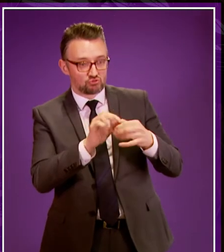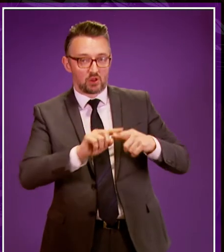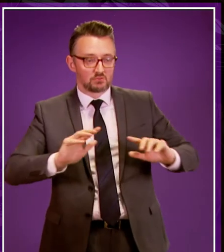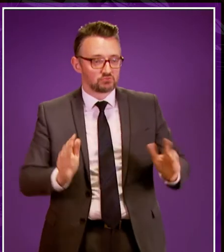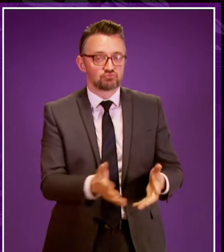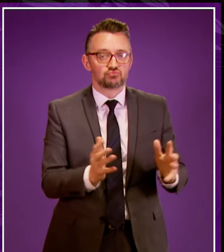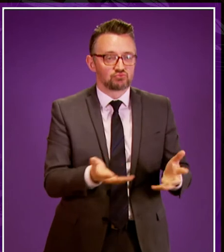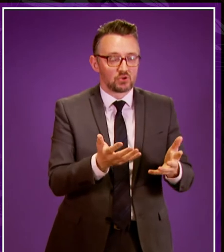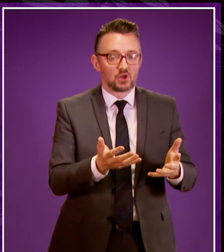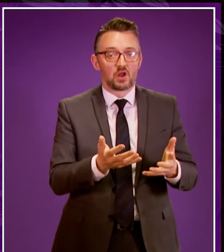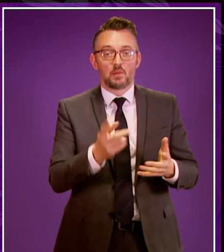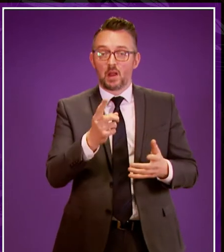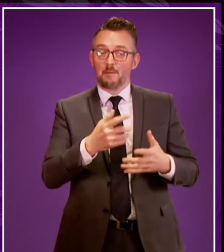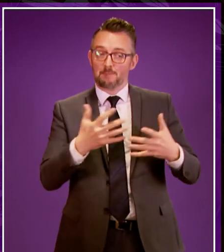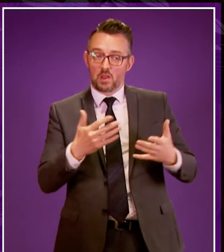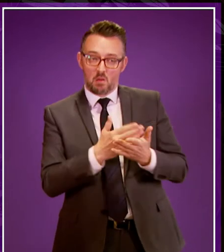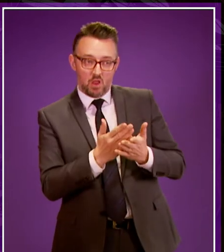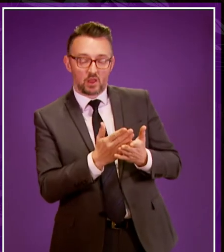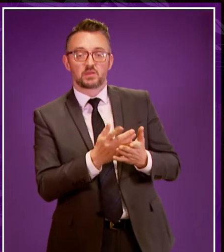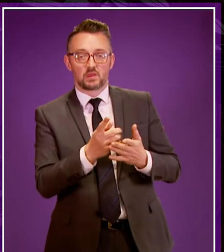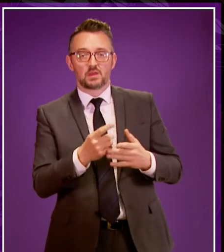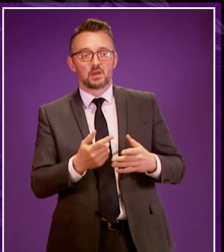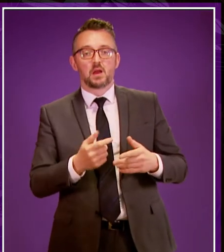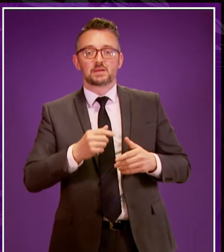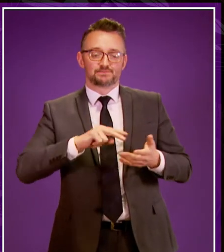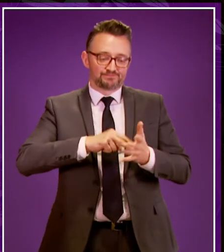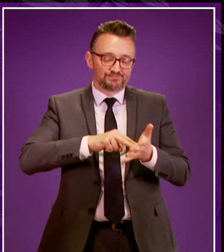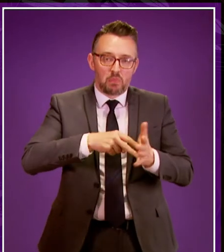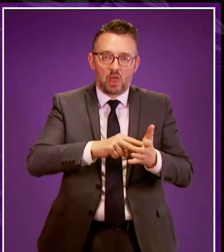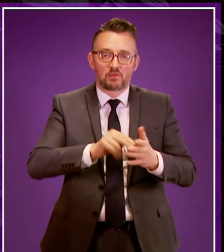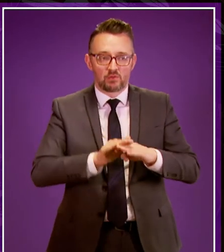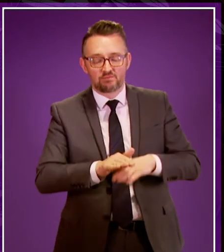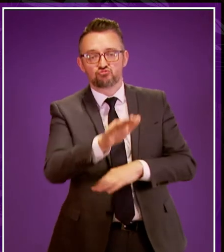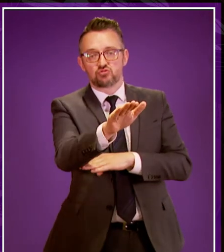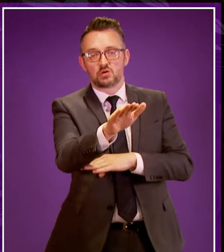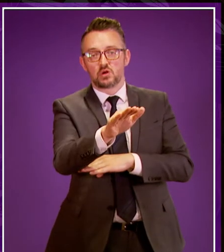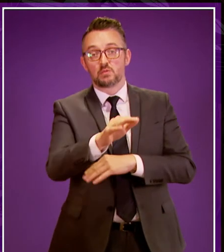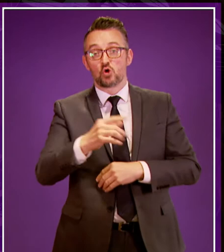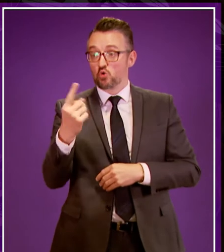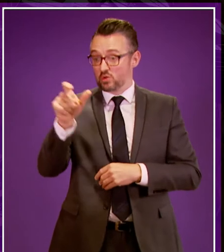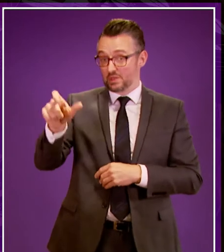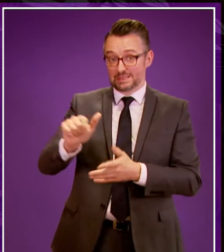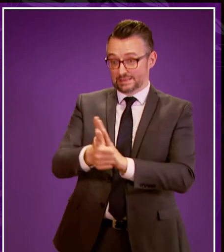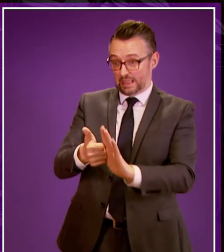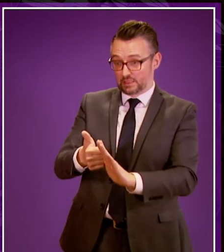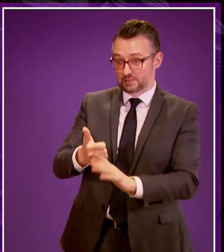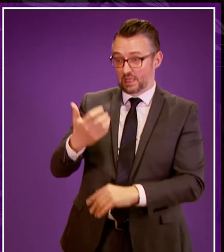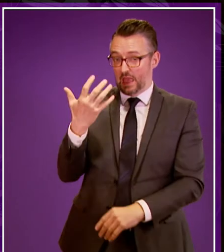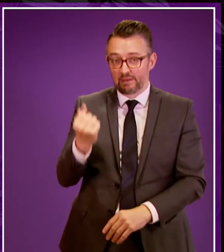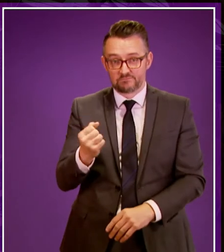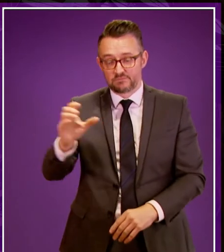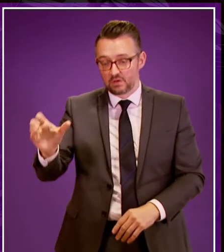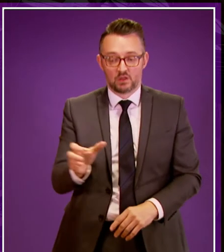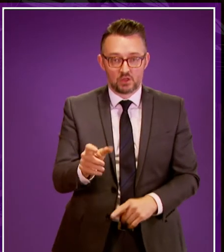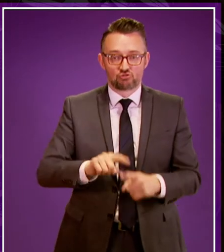to encourage them to do so and a key part of that is effective succession planning. Making sure those who have the skills and the talents within the organisation